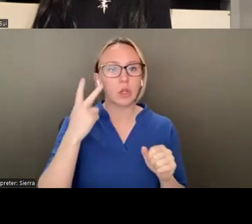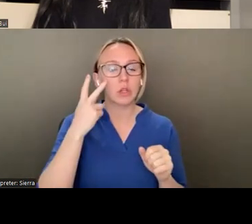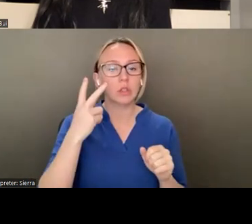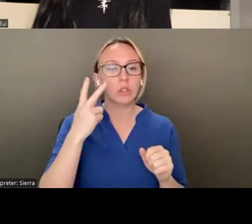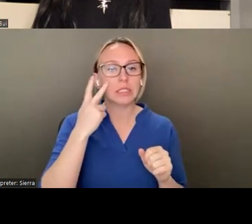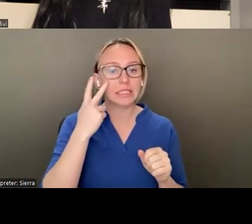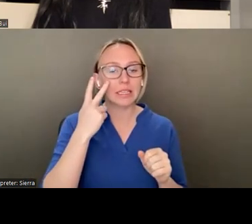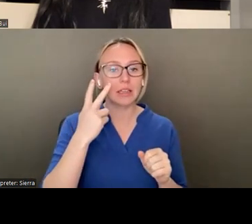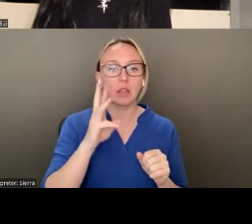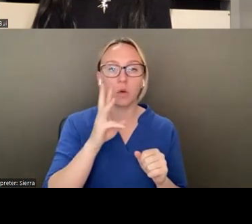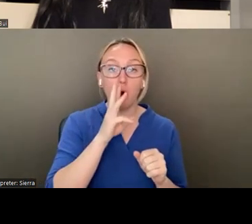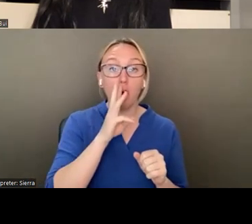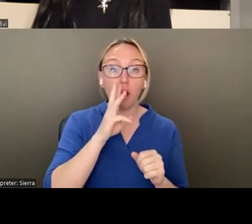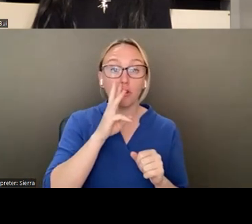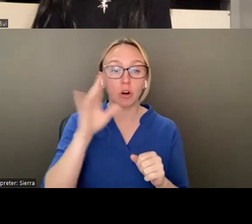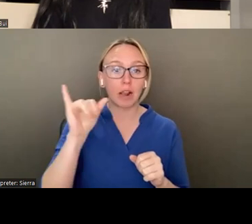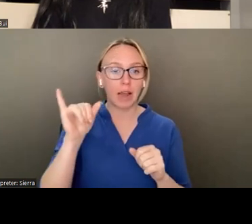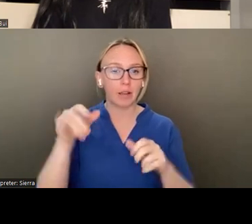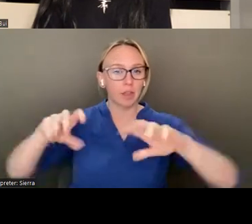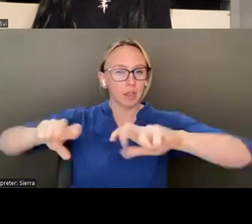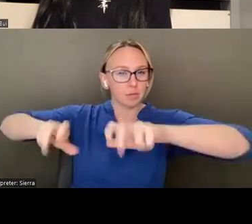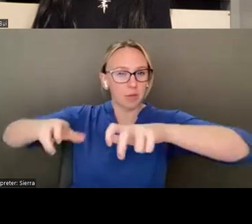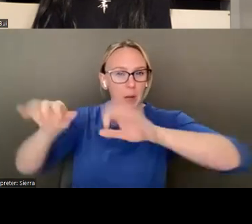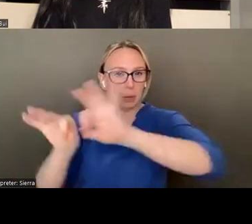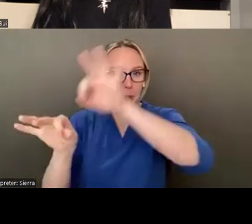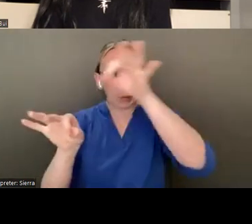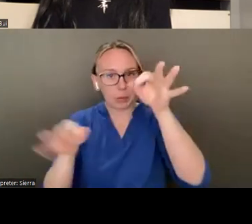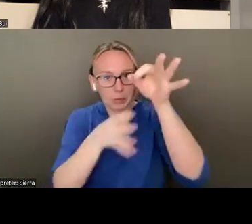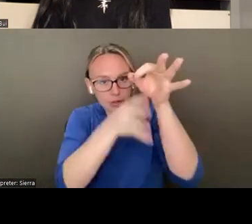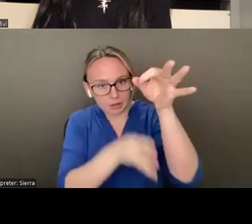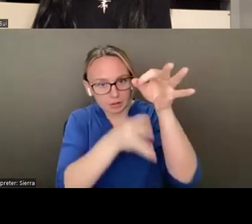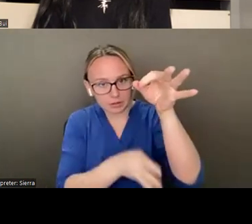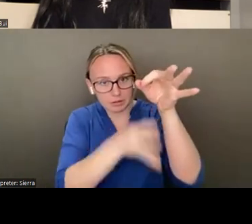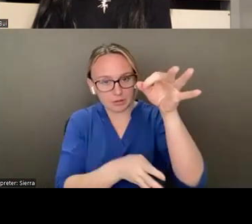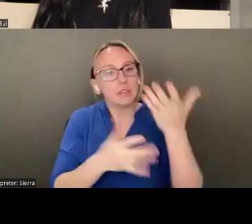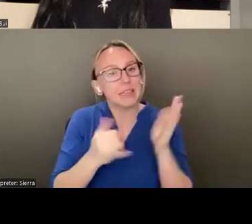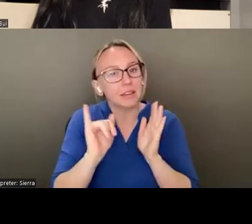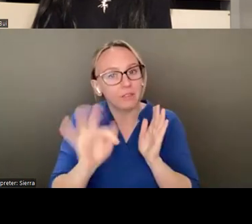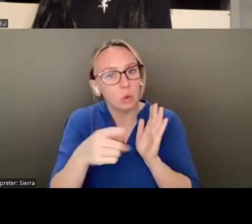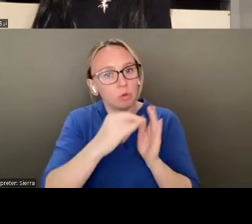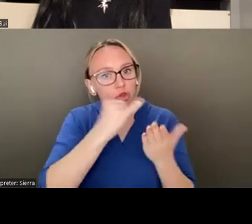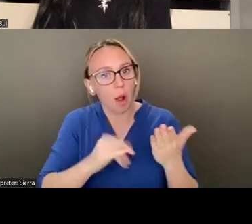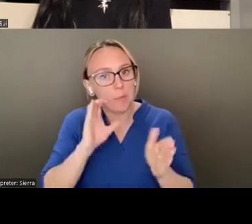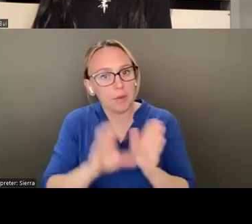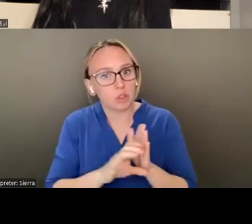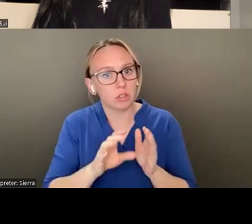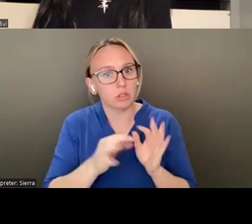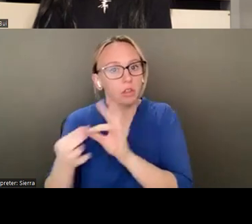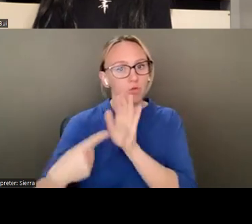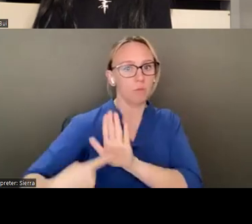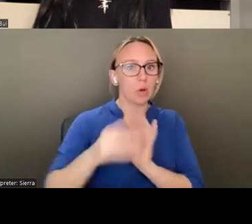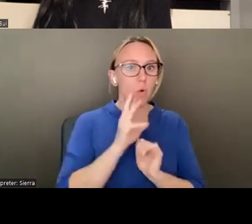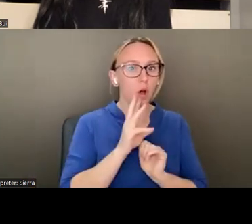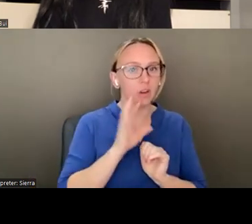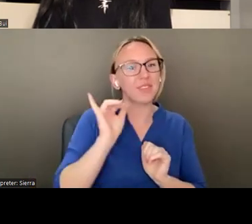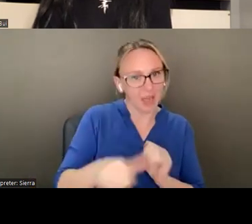handle. Right. So you understand that, like, if you were to draw a pitcher for water right now, that's probably how you would draw it. But